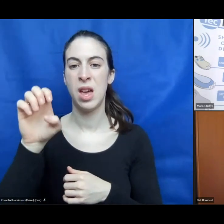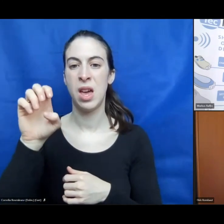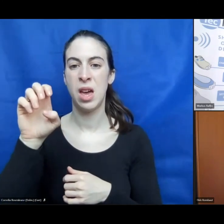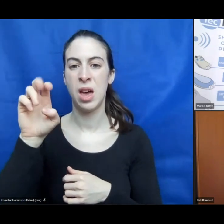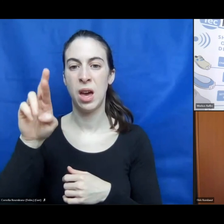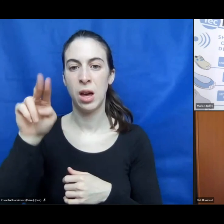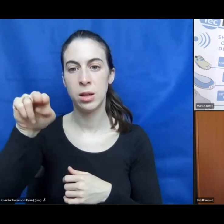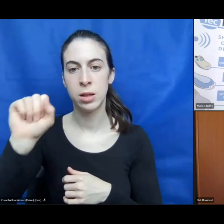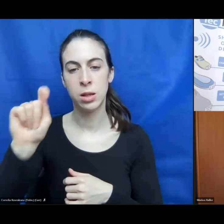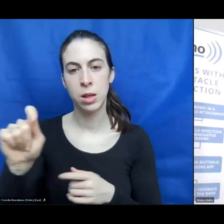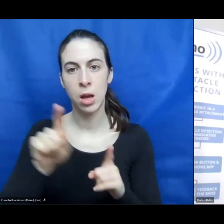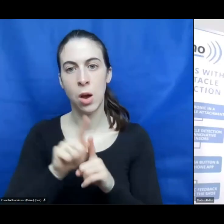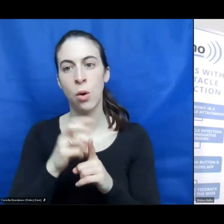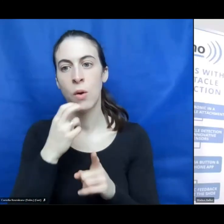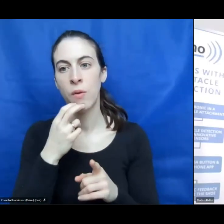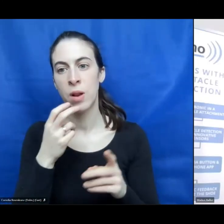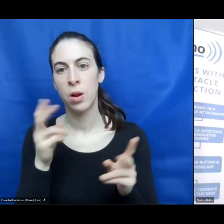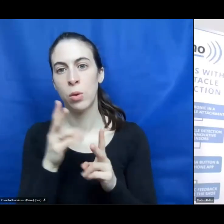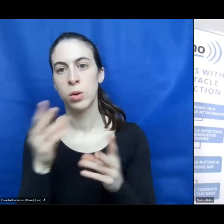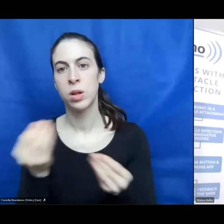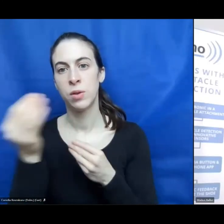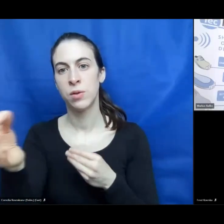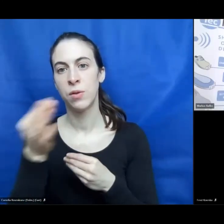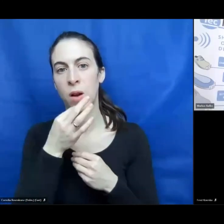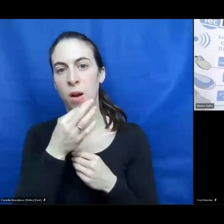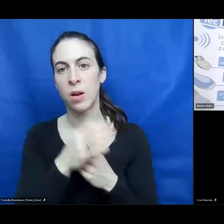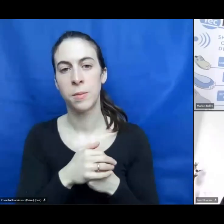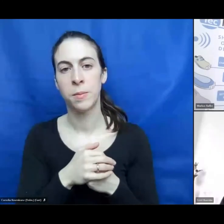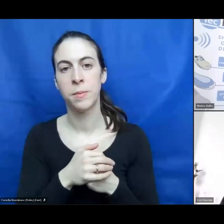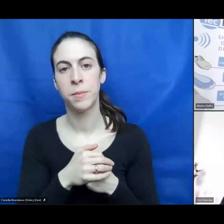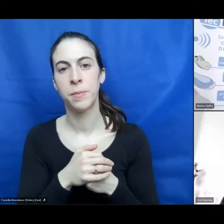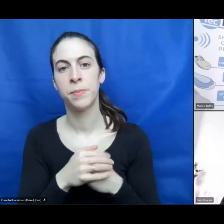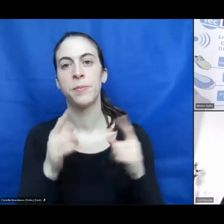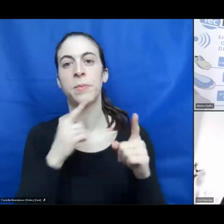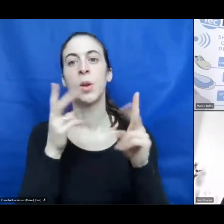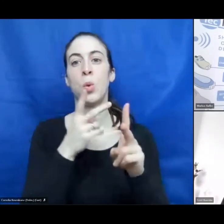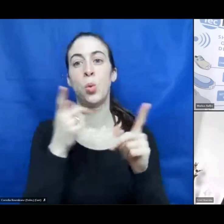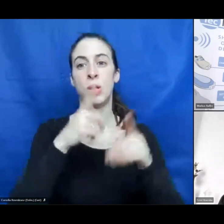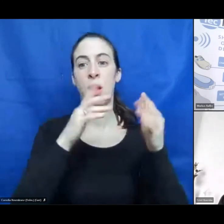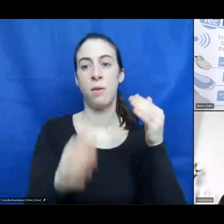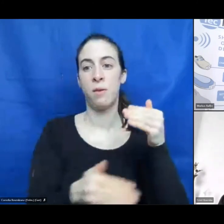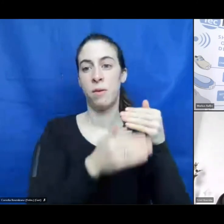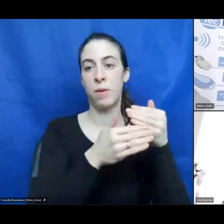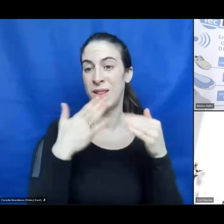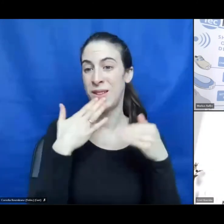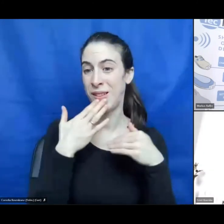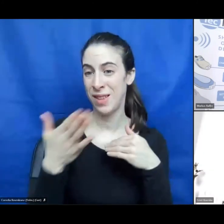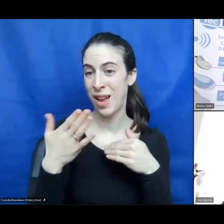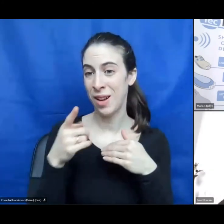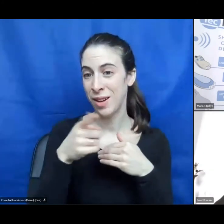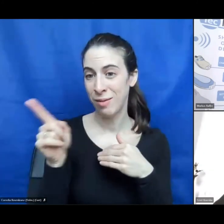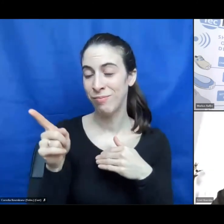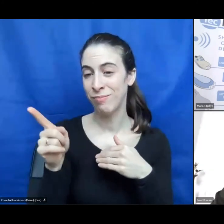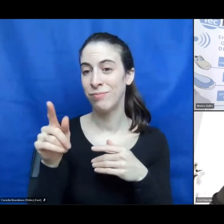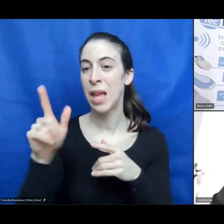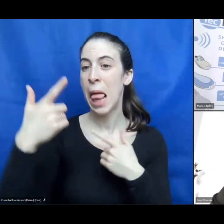his photo and microphone, because – short words to his statement. Yeah. Thank you very much also for the